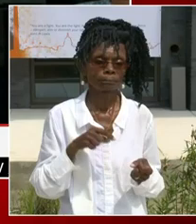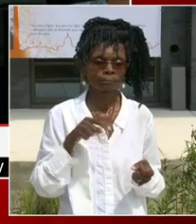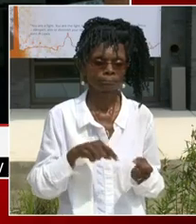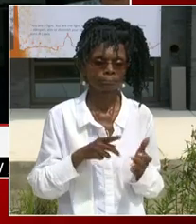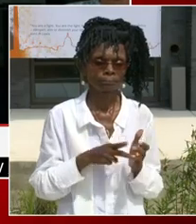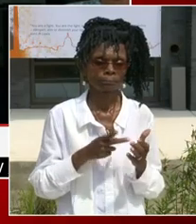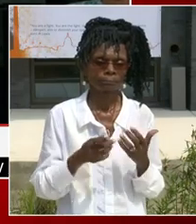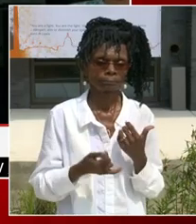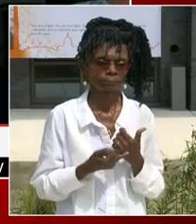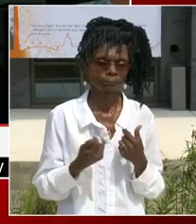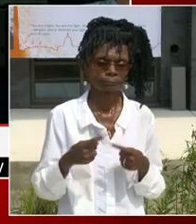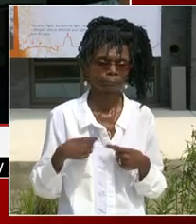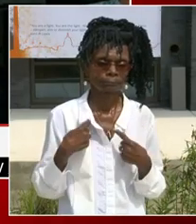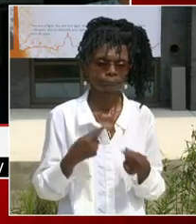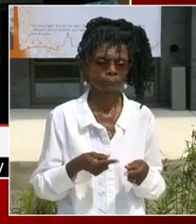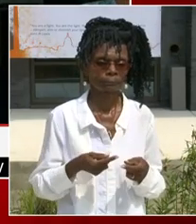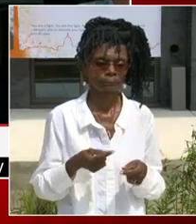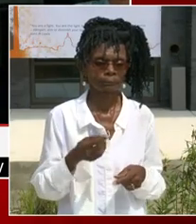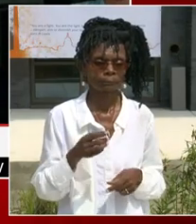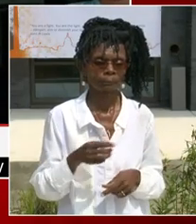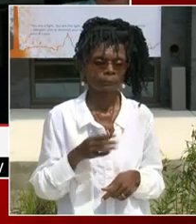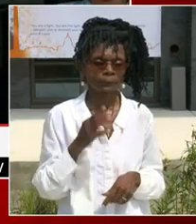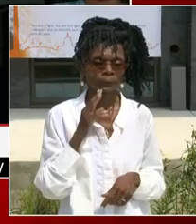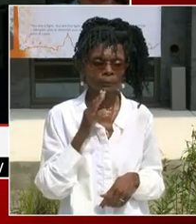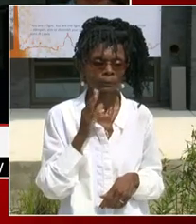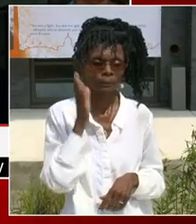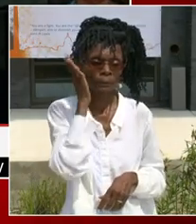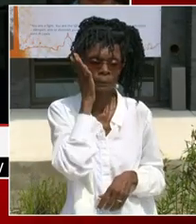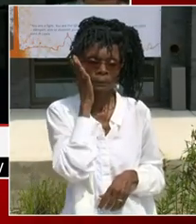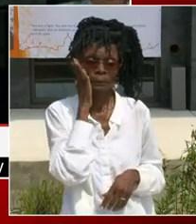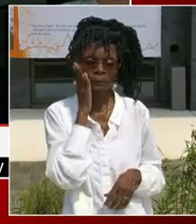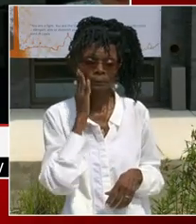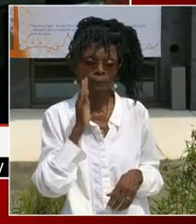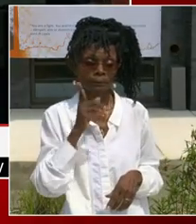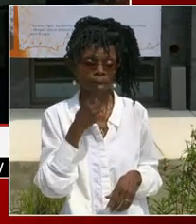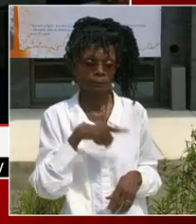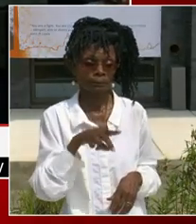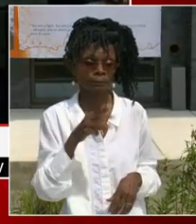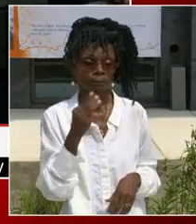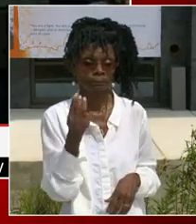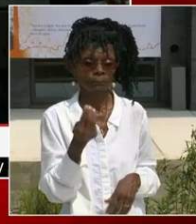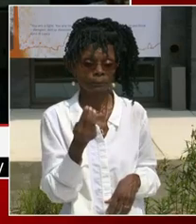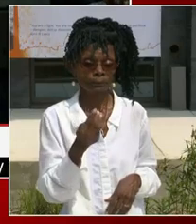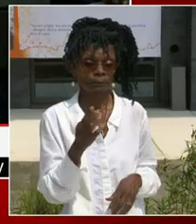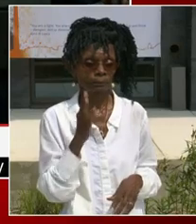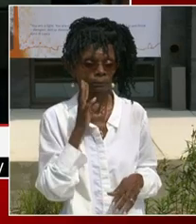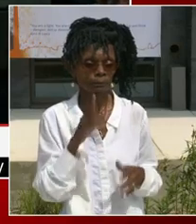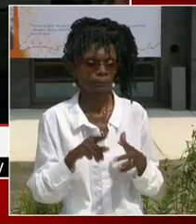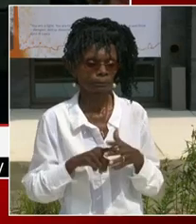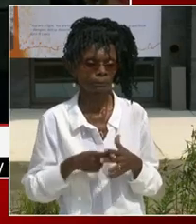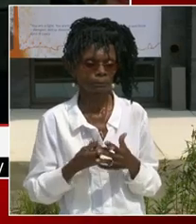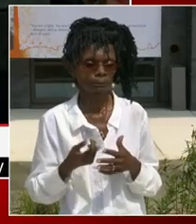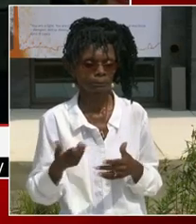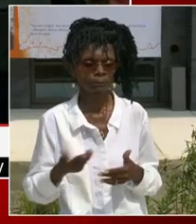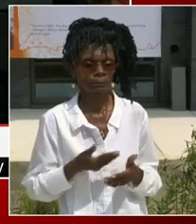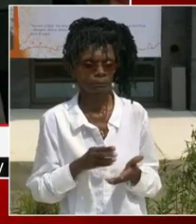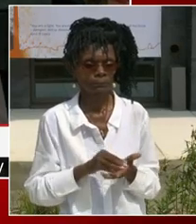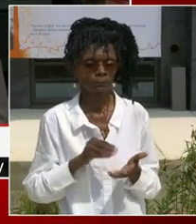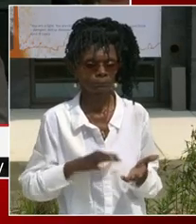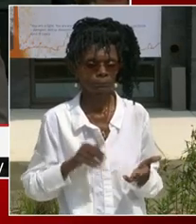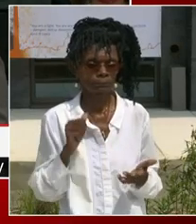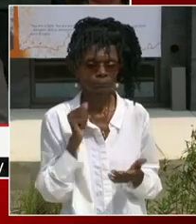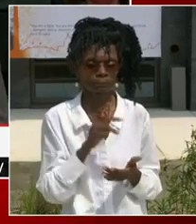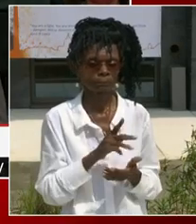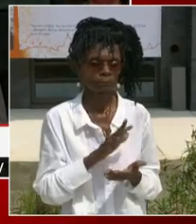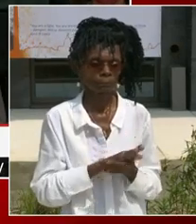young people in school on Monday, and it is the best place. It is the ideal place. More importantly, it is